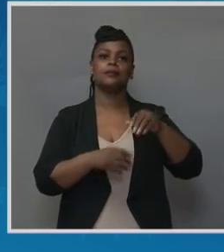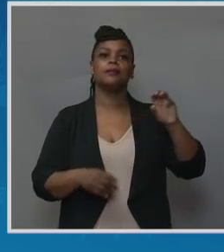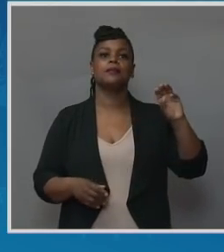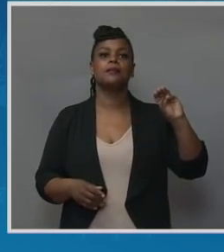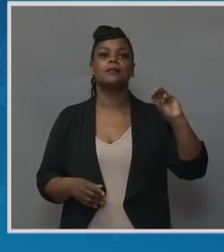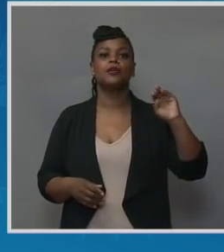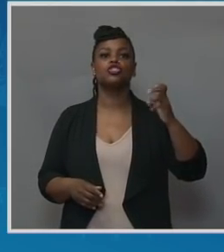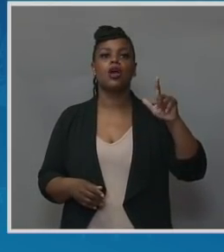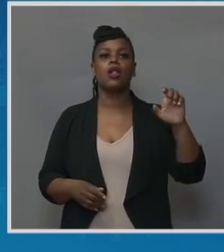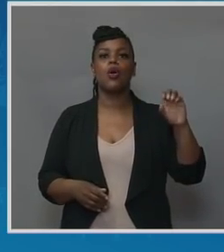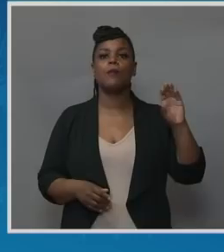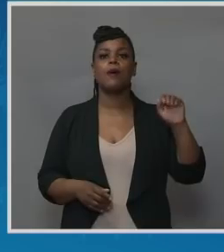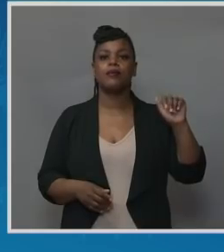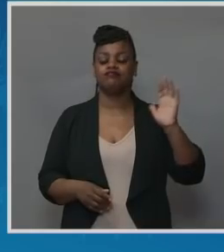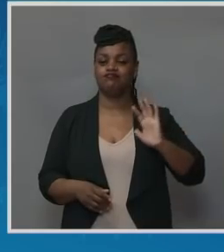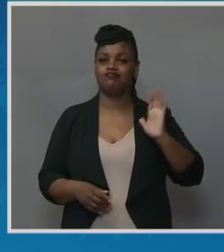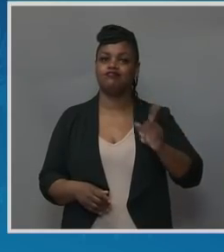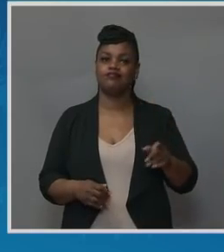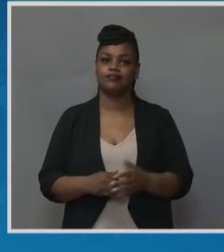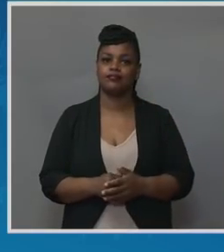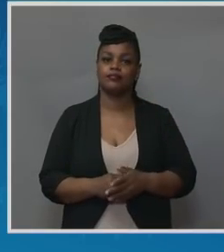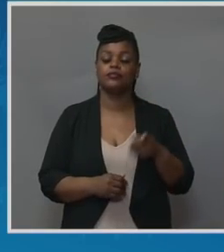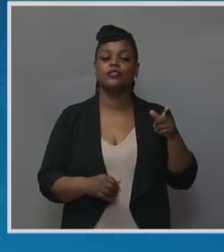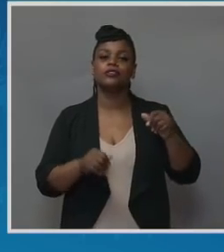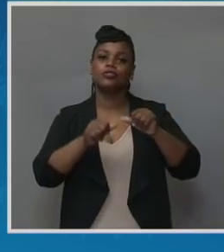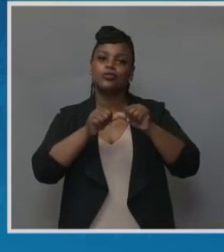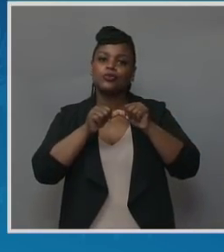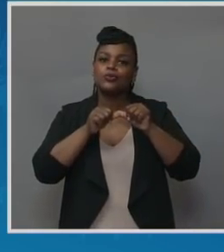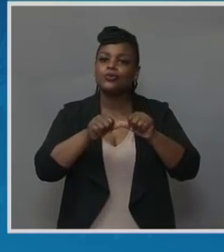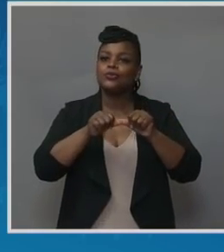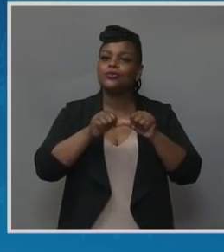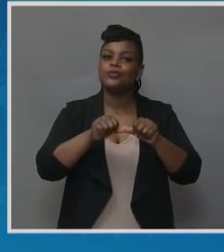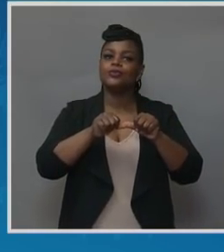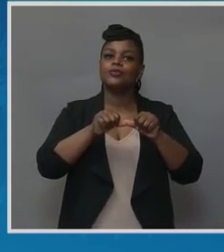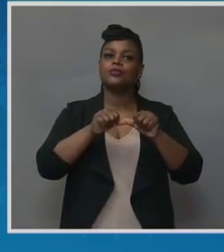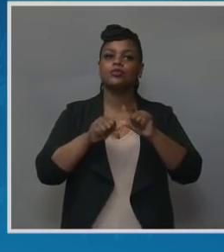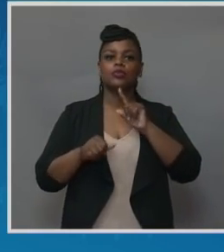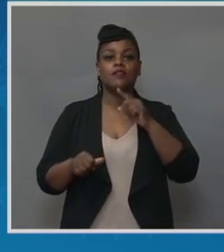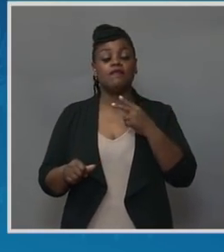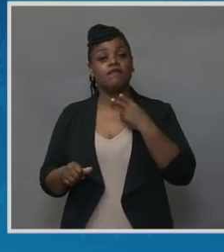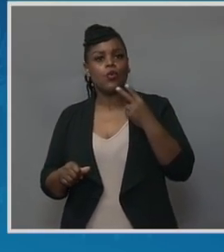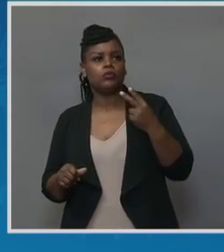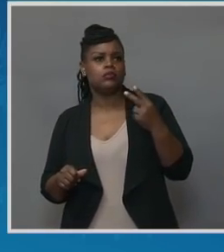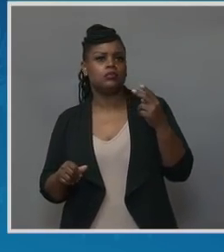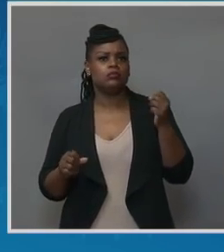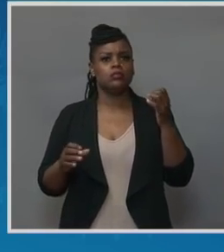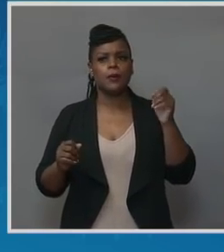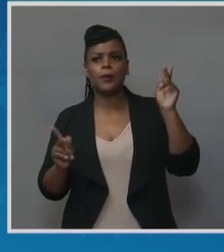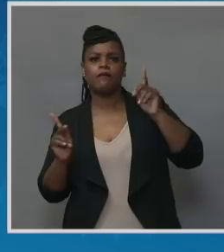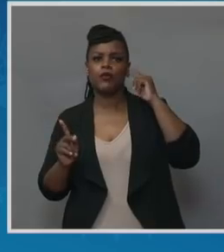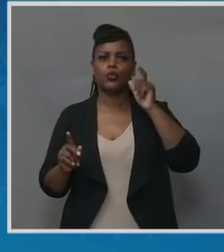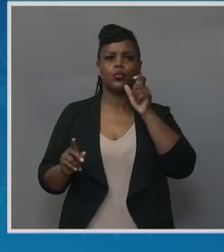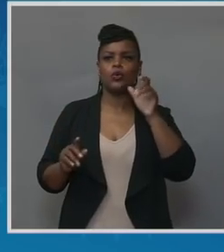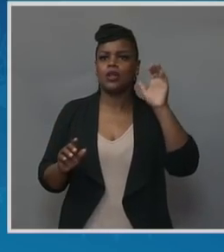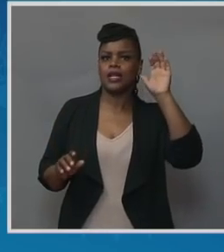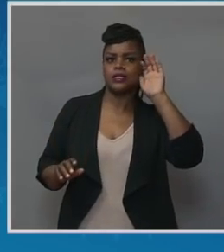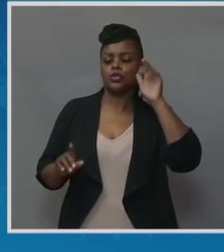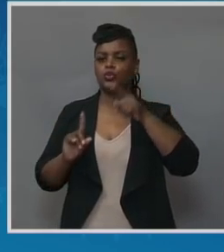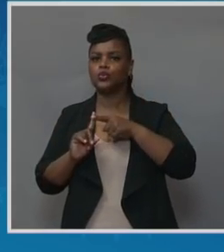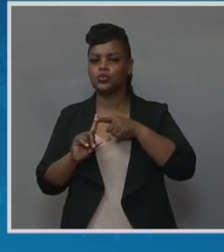continued being a voice for the unheard through public service at the U.S. Department of Agriculture